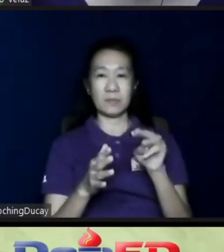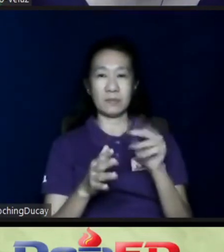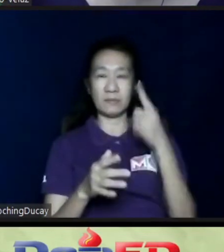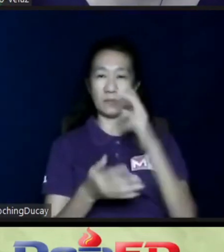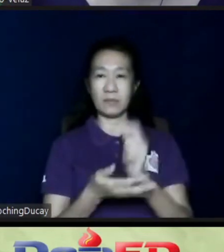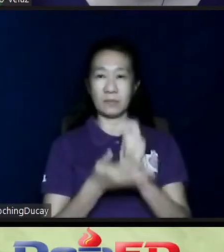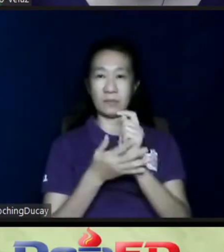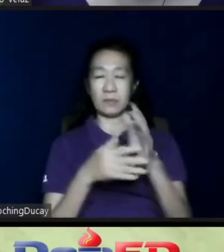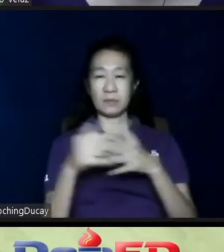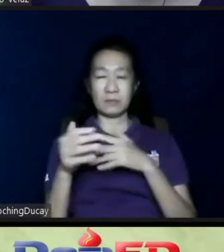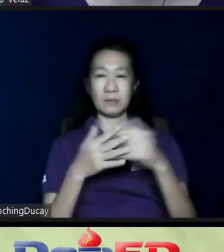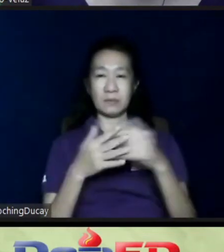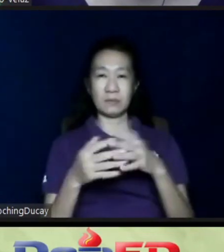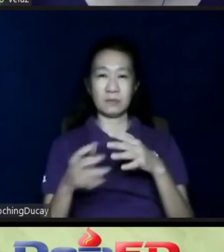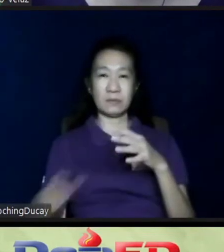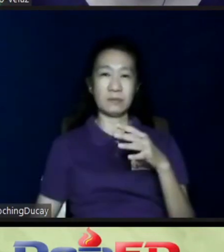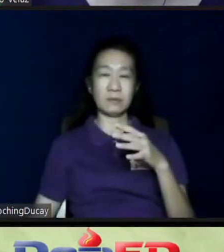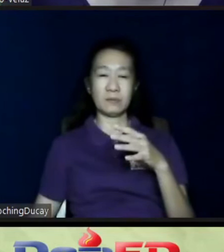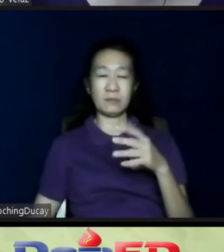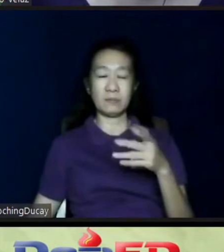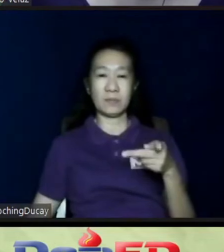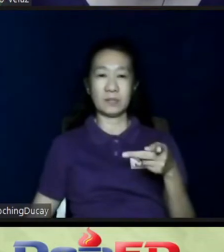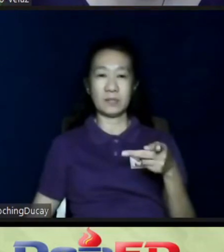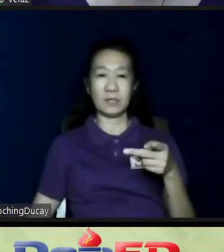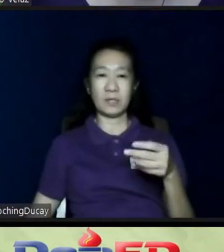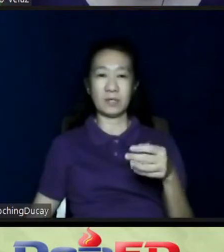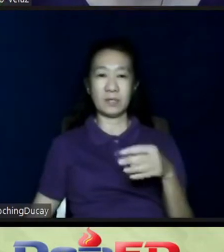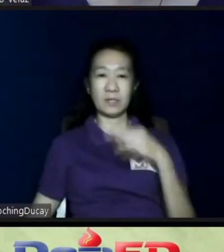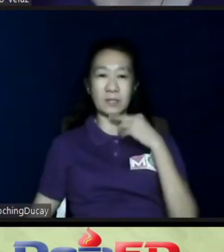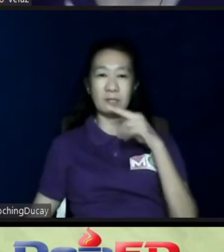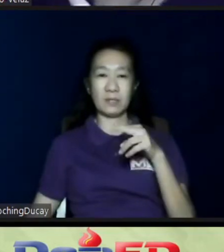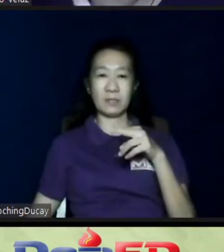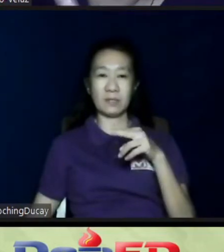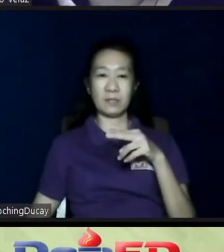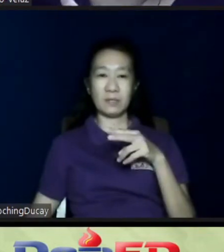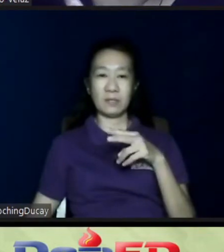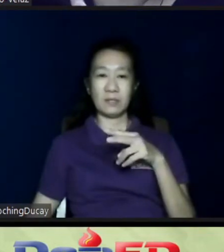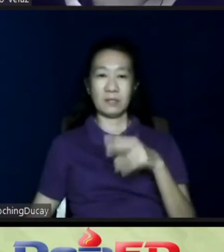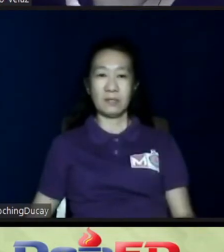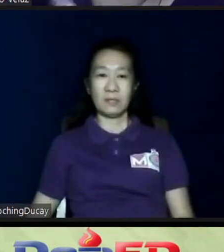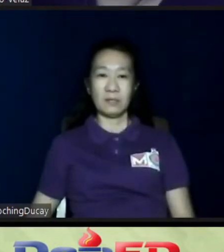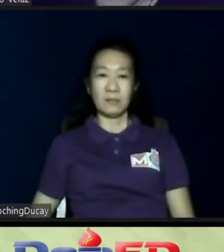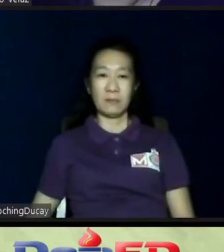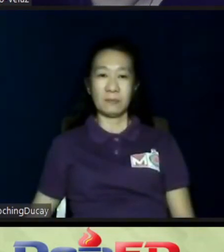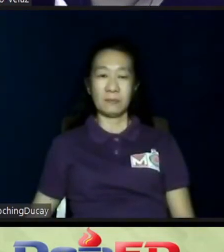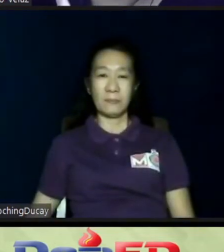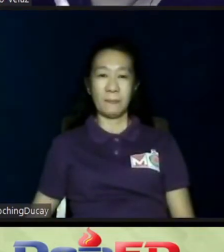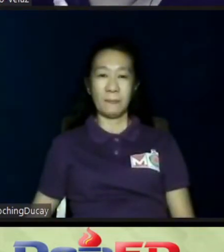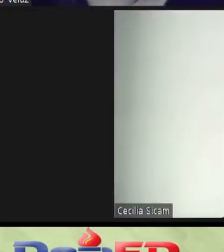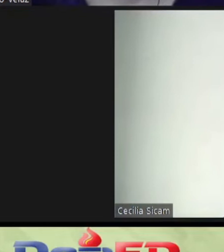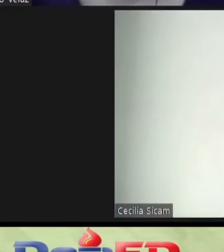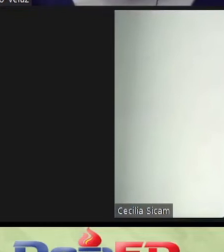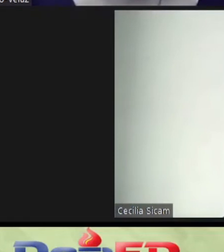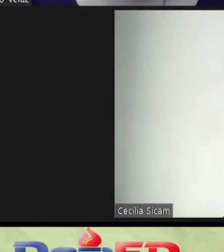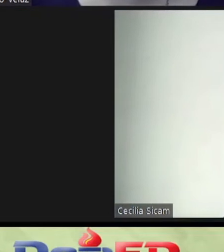therapy kahit na sa ngayong panahon na ito ay hindi pa officially employed halimbawa or engaged yung